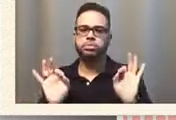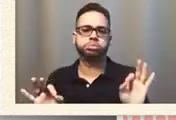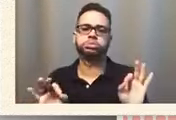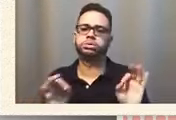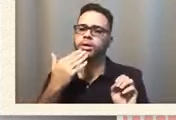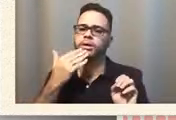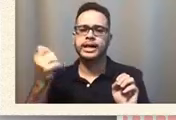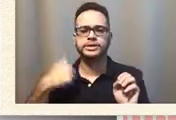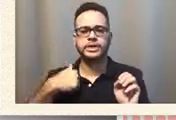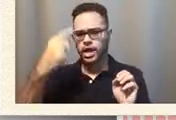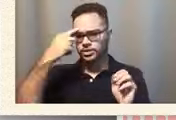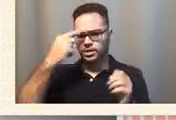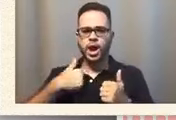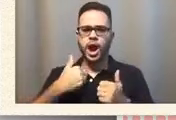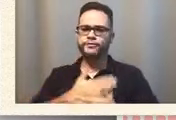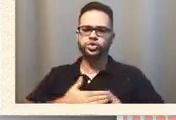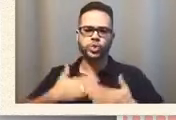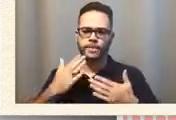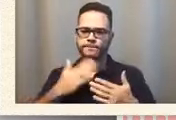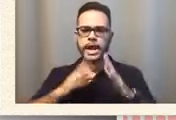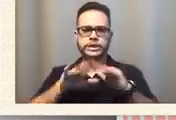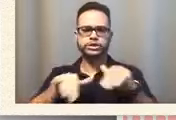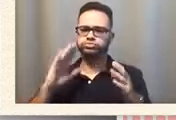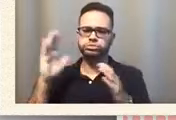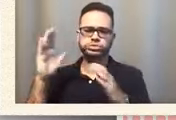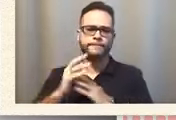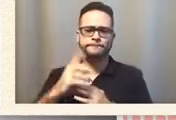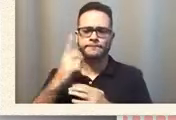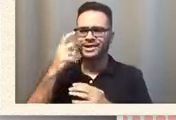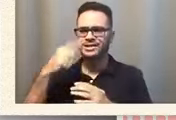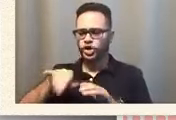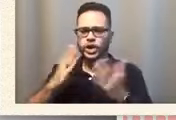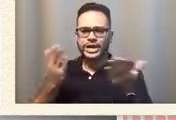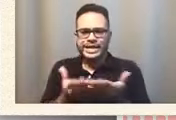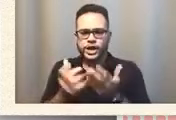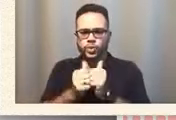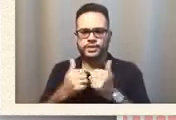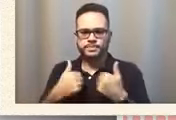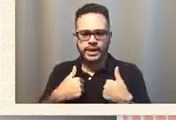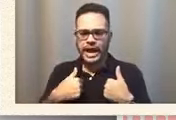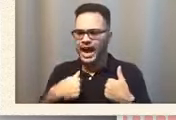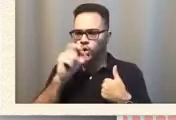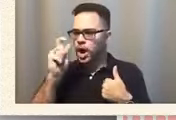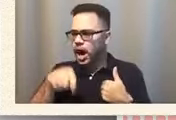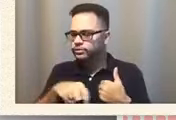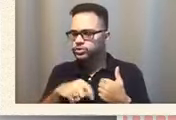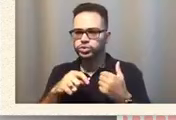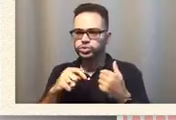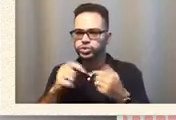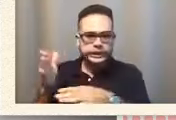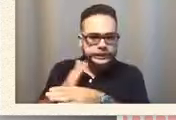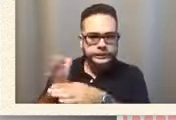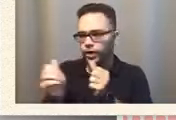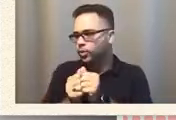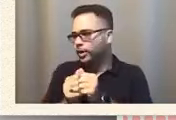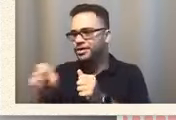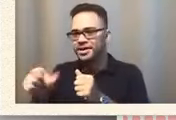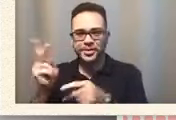enjoyed my kids because they're here with me you see i don't have to be sharing them with anybody